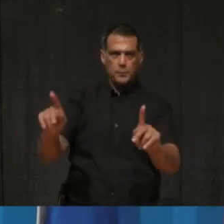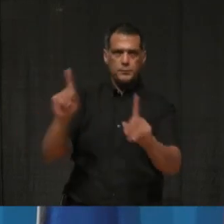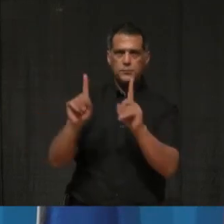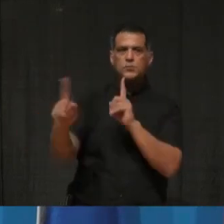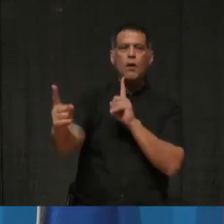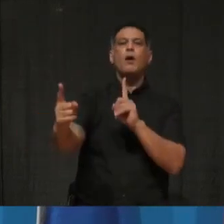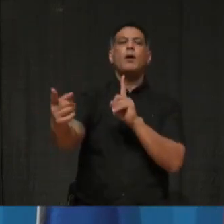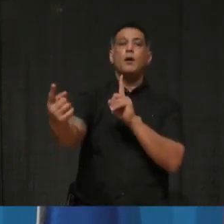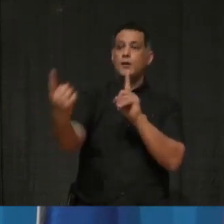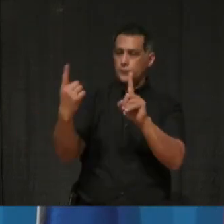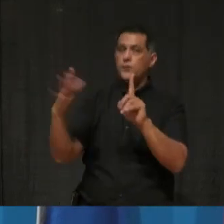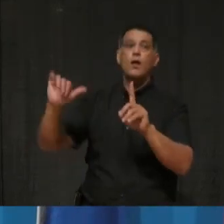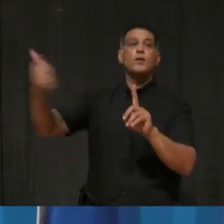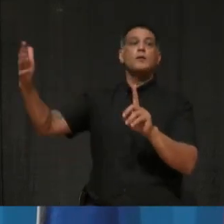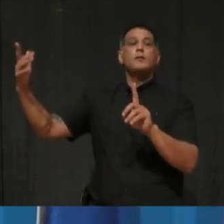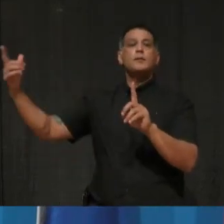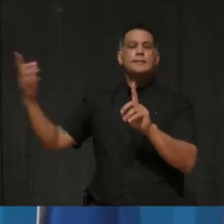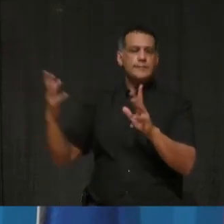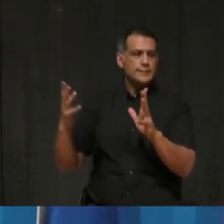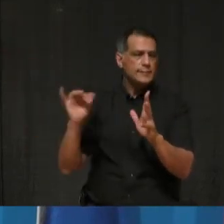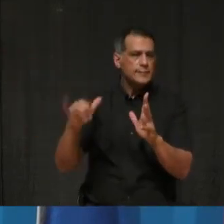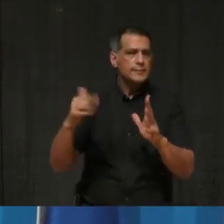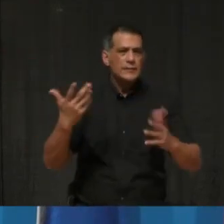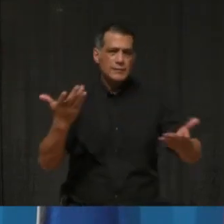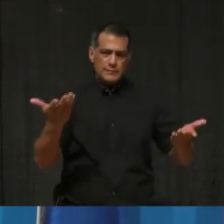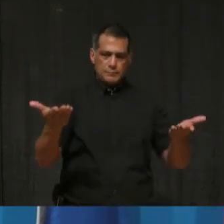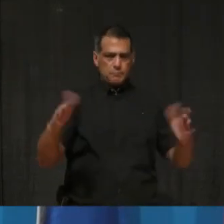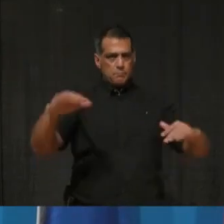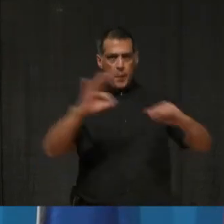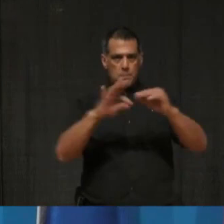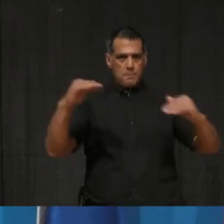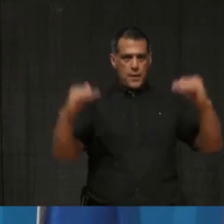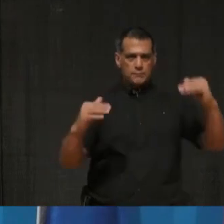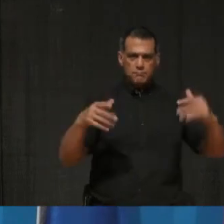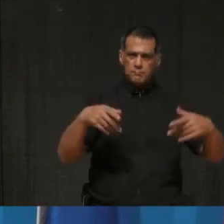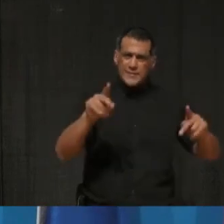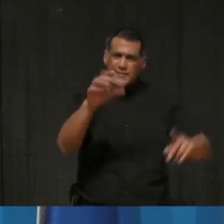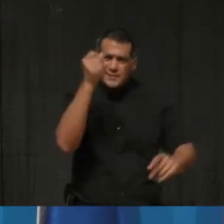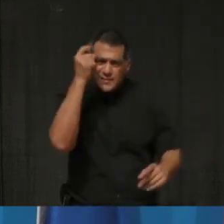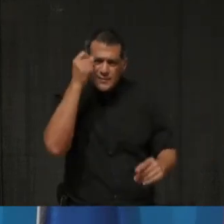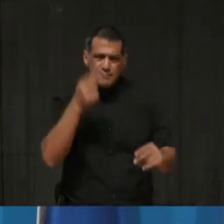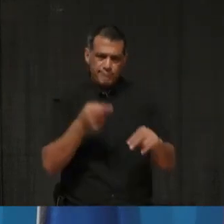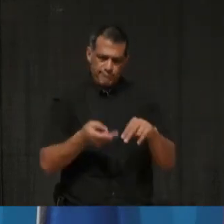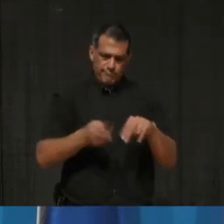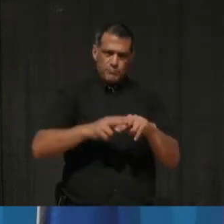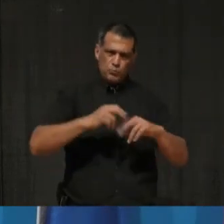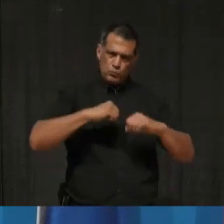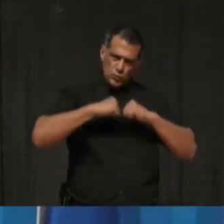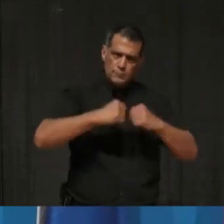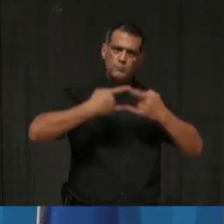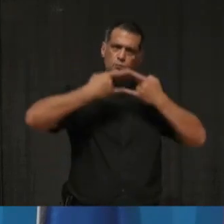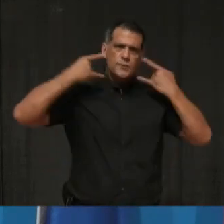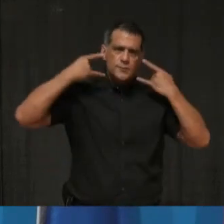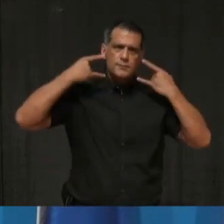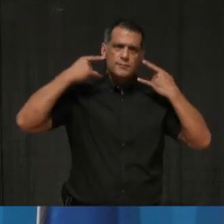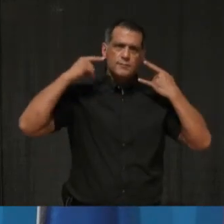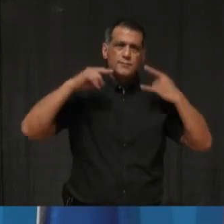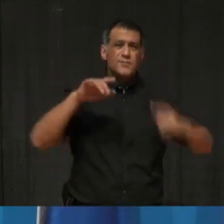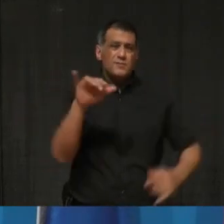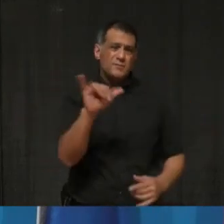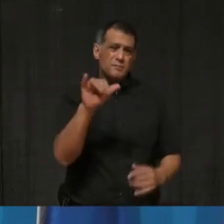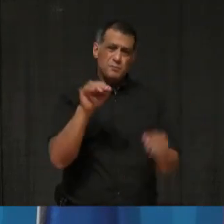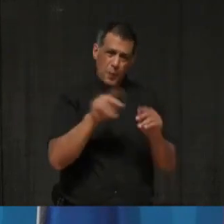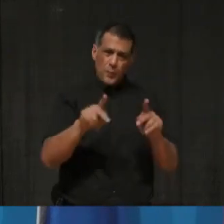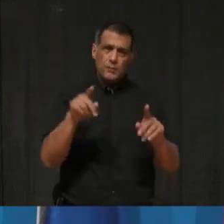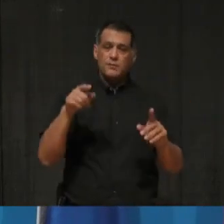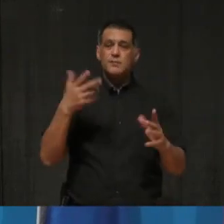that have, uh, tried to strike that balance in terms of adding that additional layer of protection. Um, certainly, region hopping has always been a challenge or a problem, but